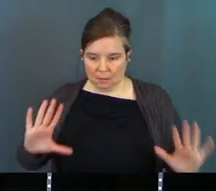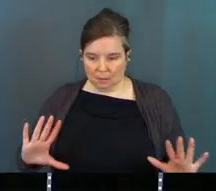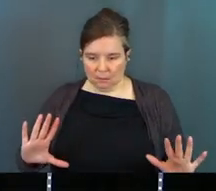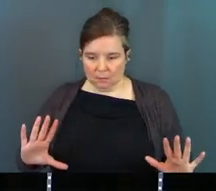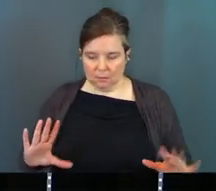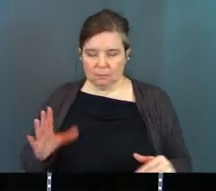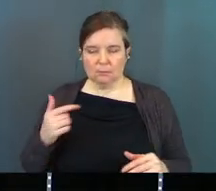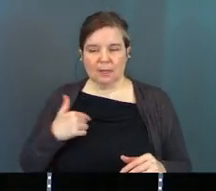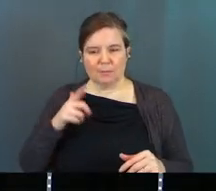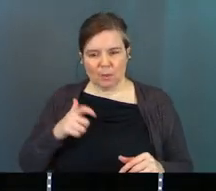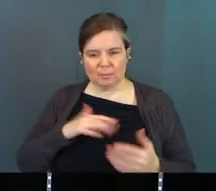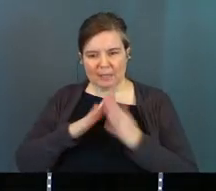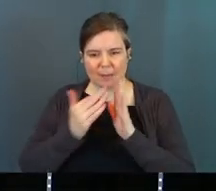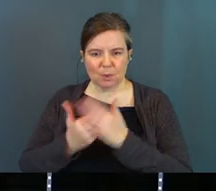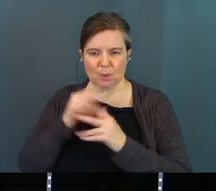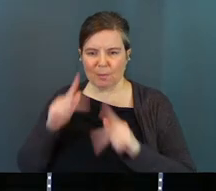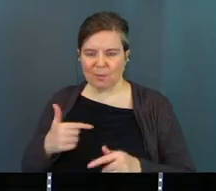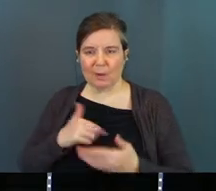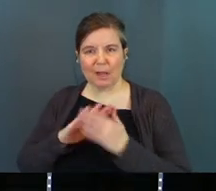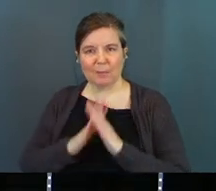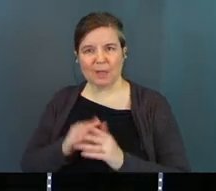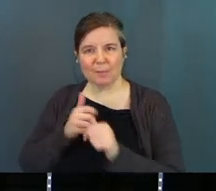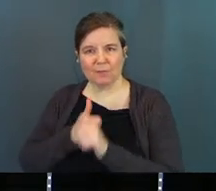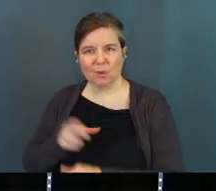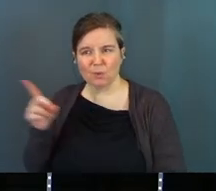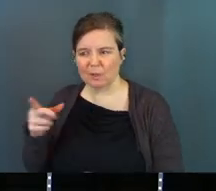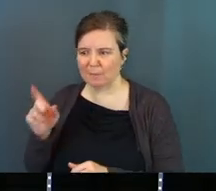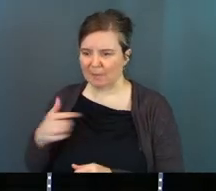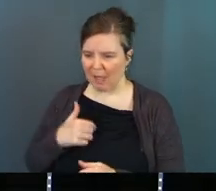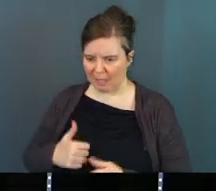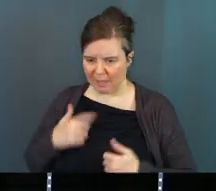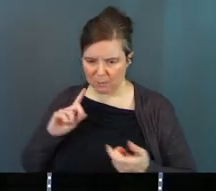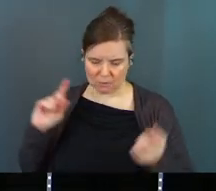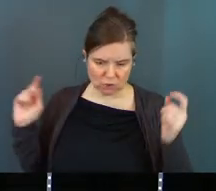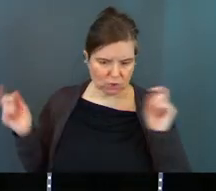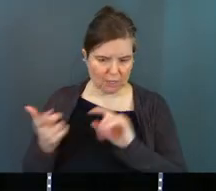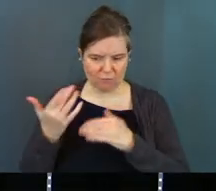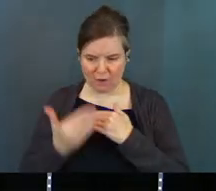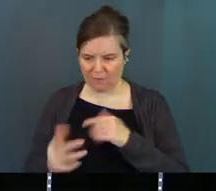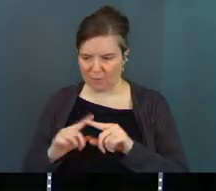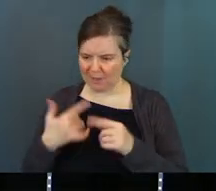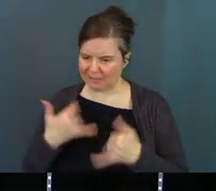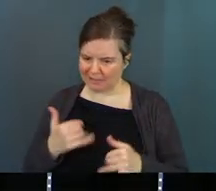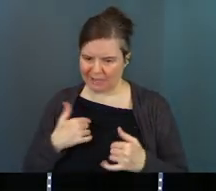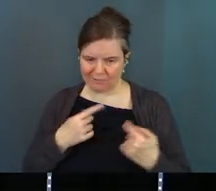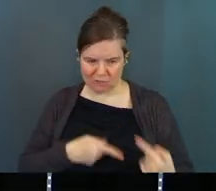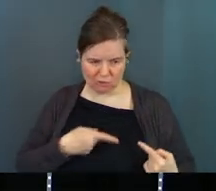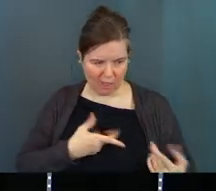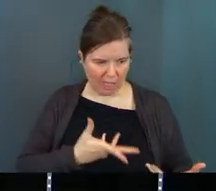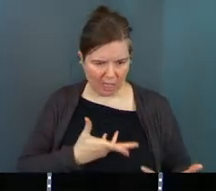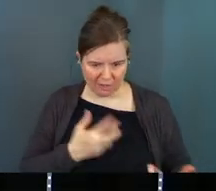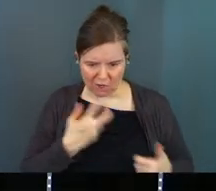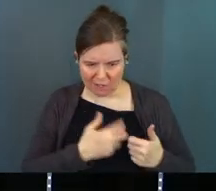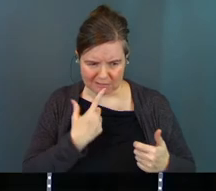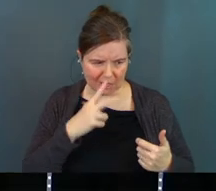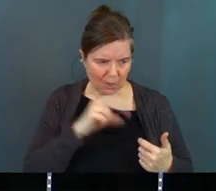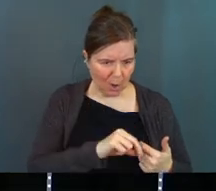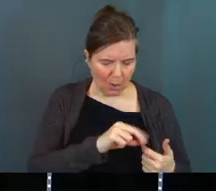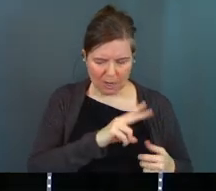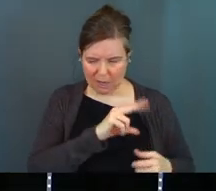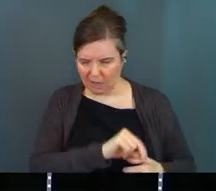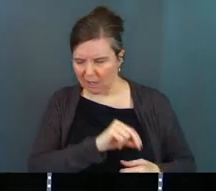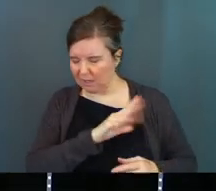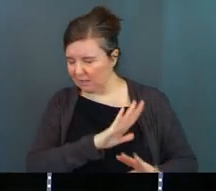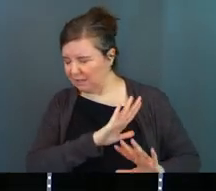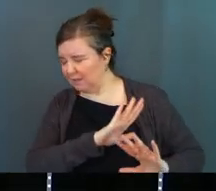like, I'm supposed to become a new person when I become a follower of Yours. My life is supposed to change forever, but I still have this struggle, and it's hard to say no to this thing, and